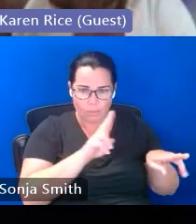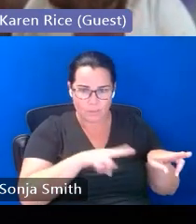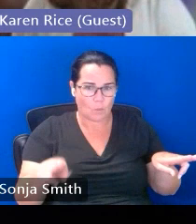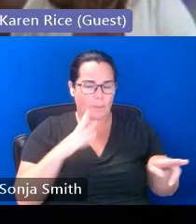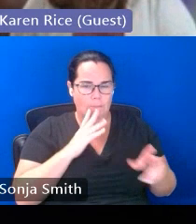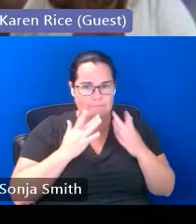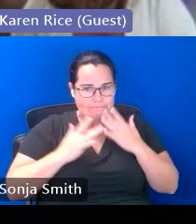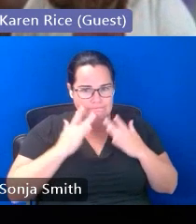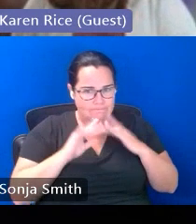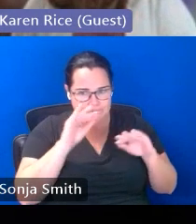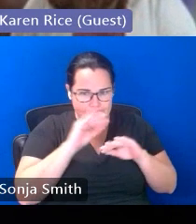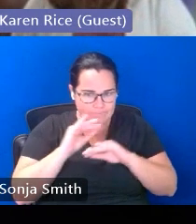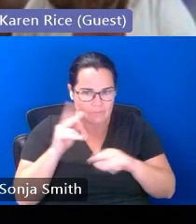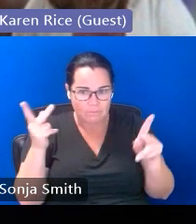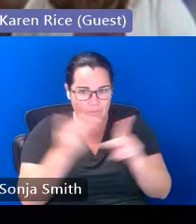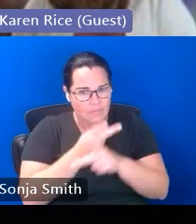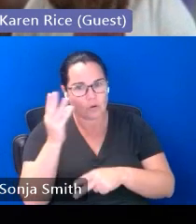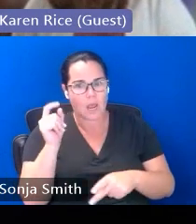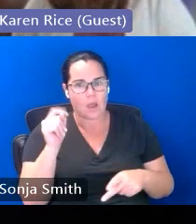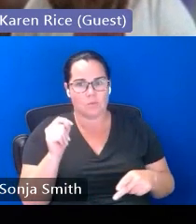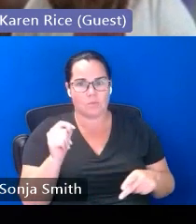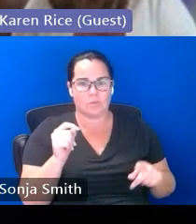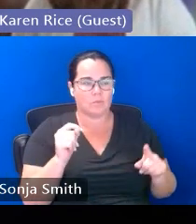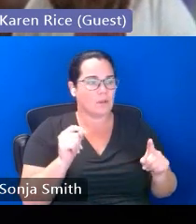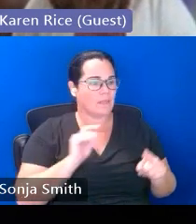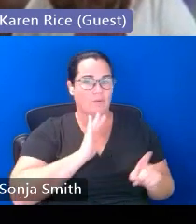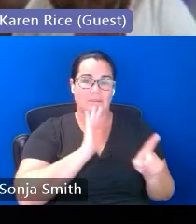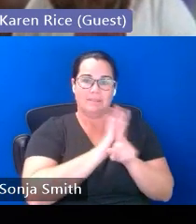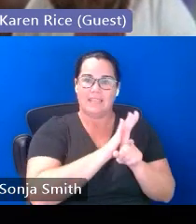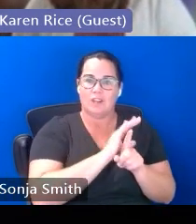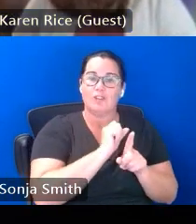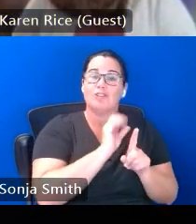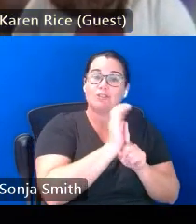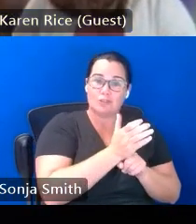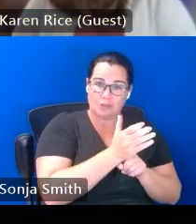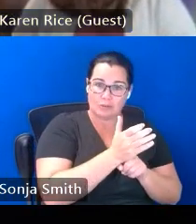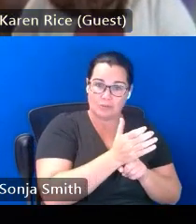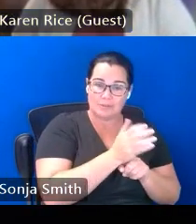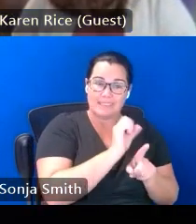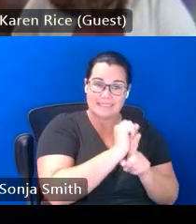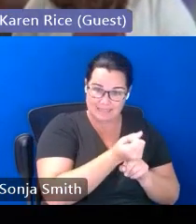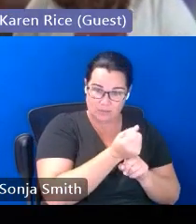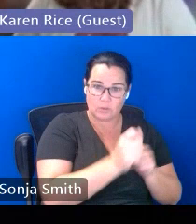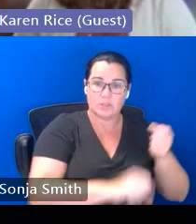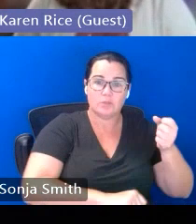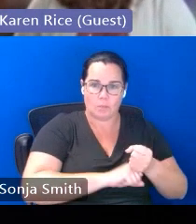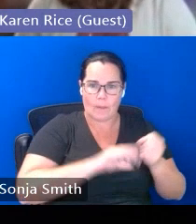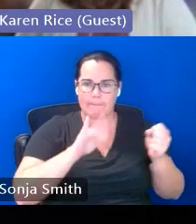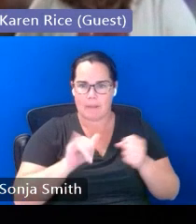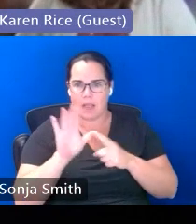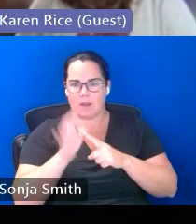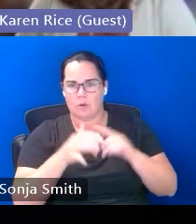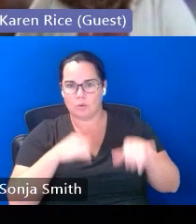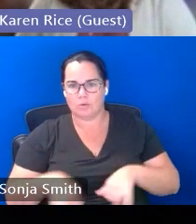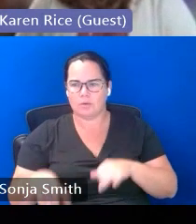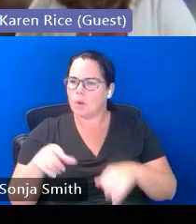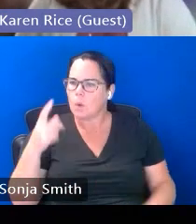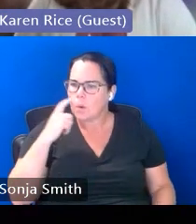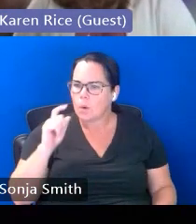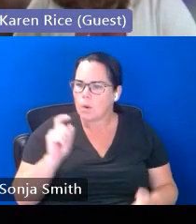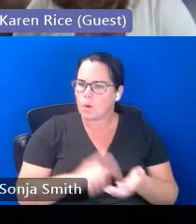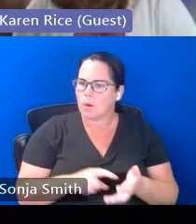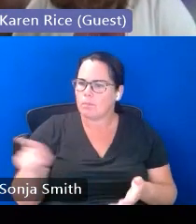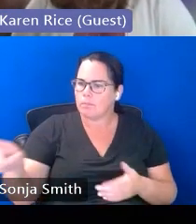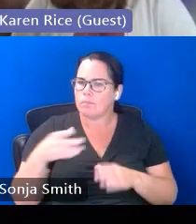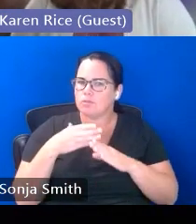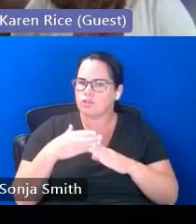and again that was kind of their circumstance supported by cultural norms and i see there's a question in the chat about sharing